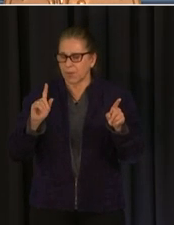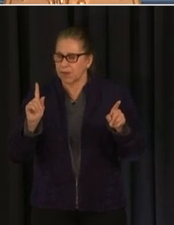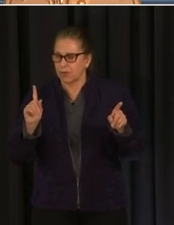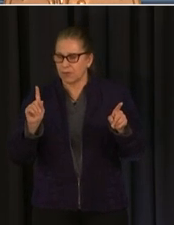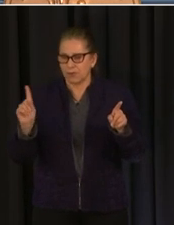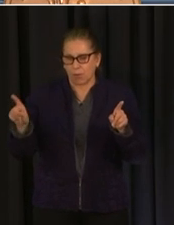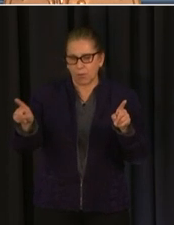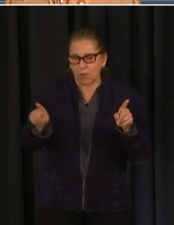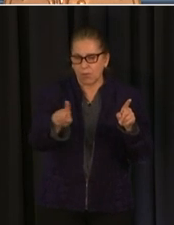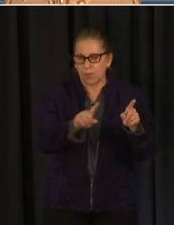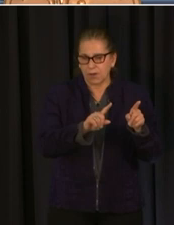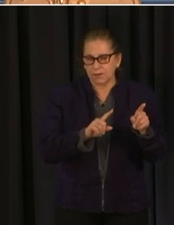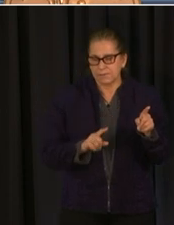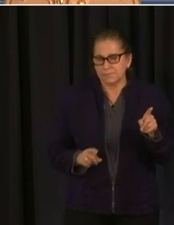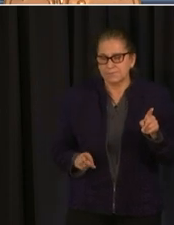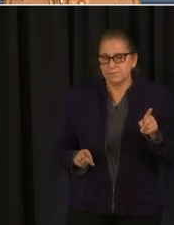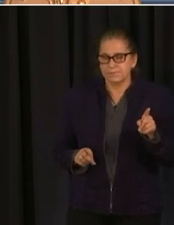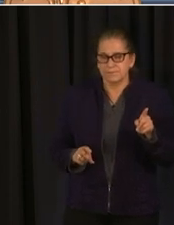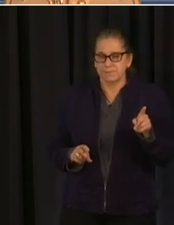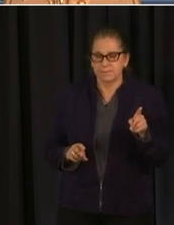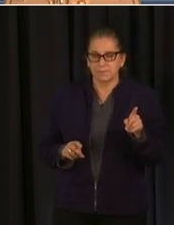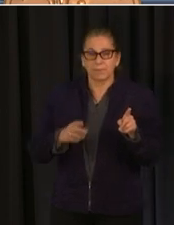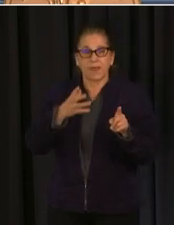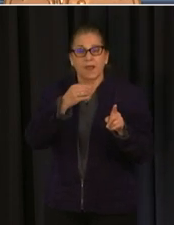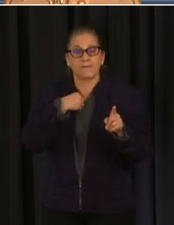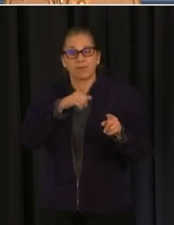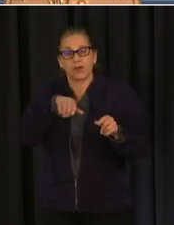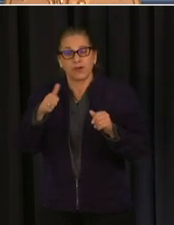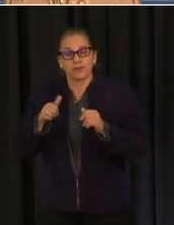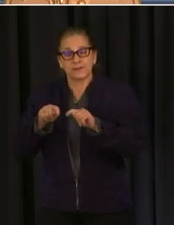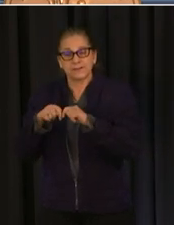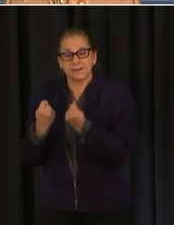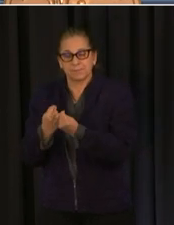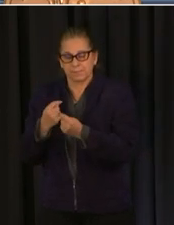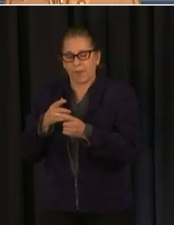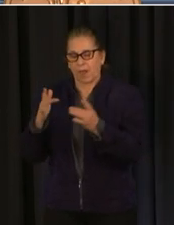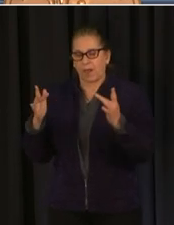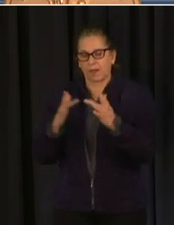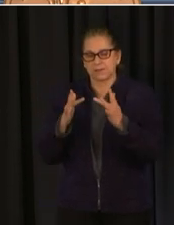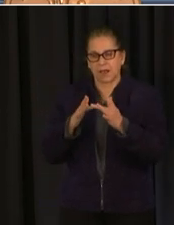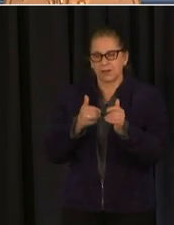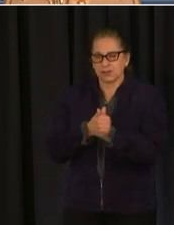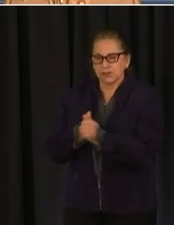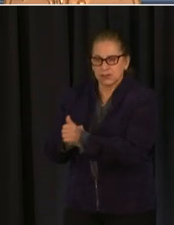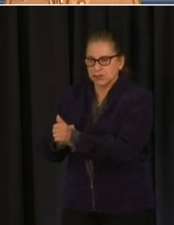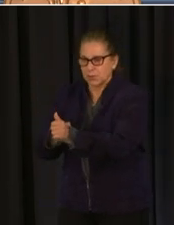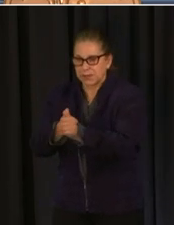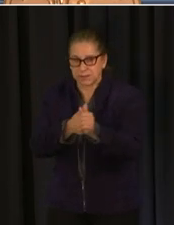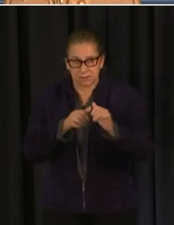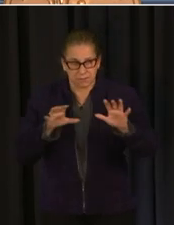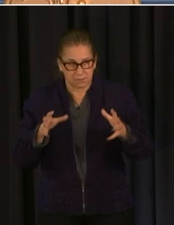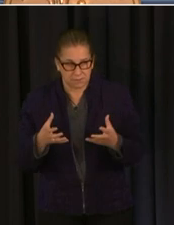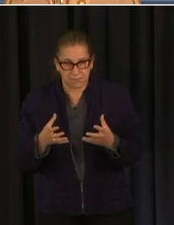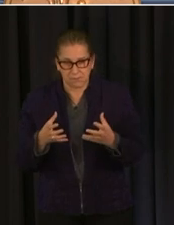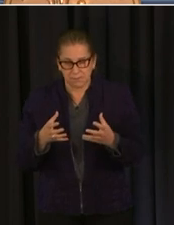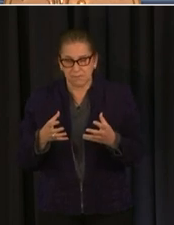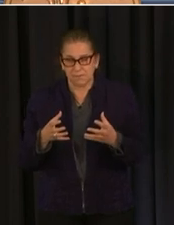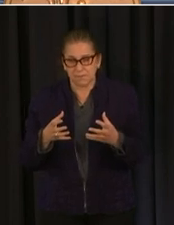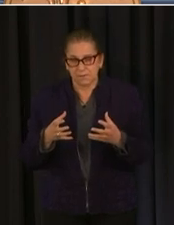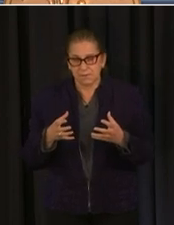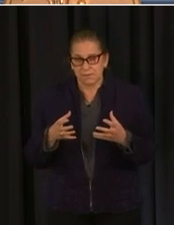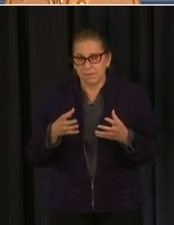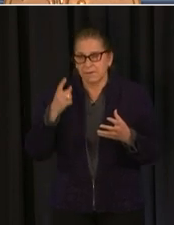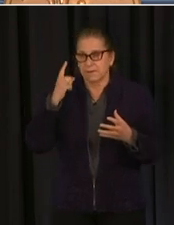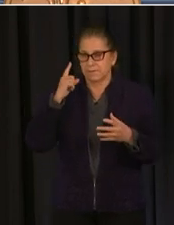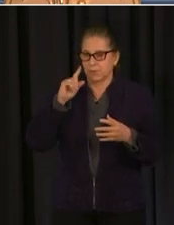established a contact trace force and i want to continue to remind dc residents to answer the call